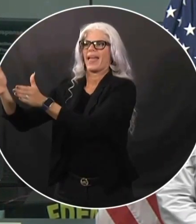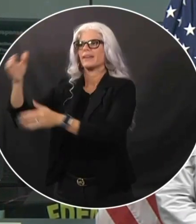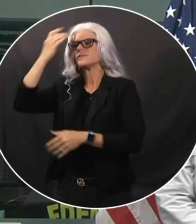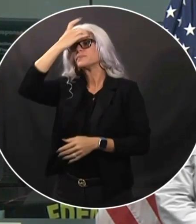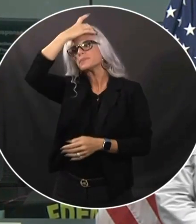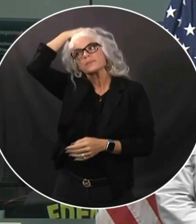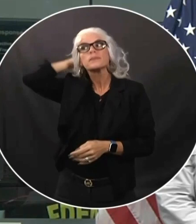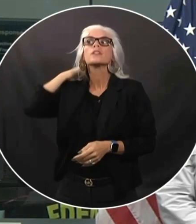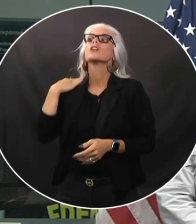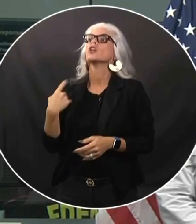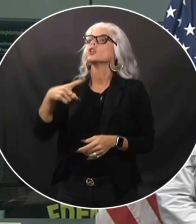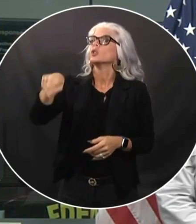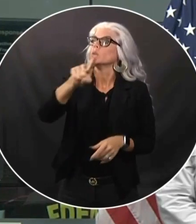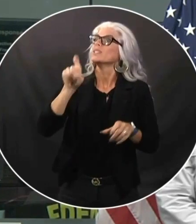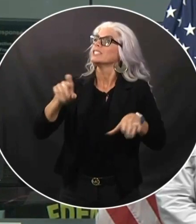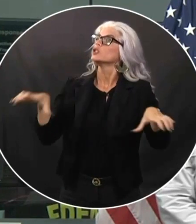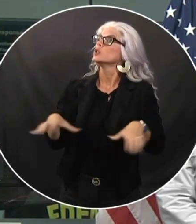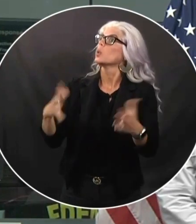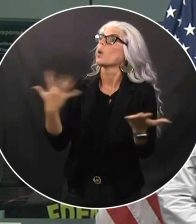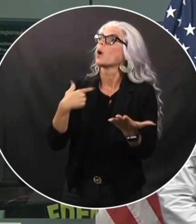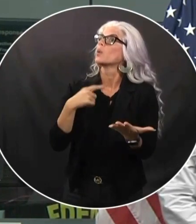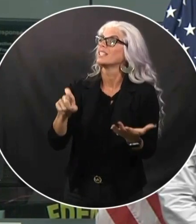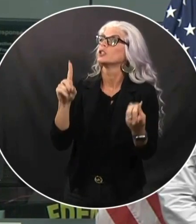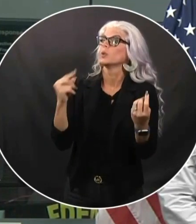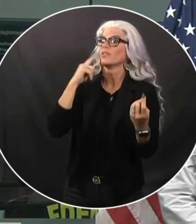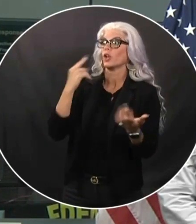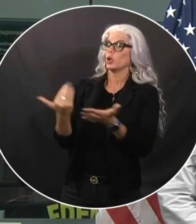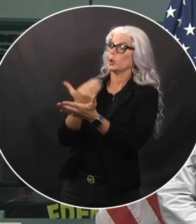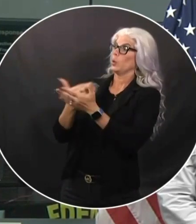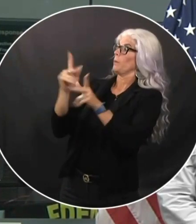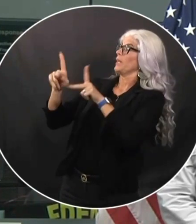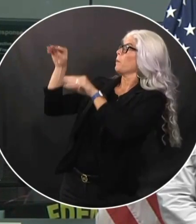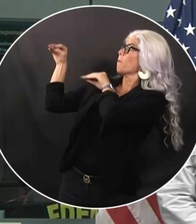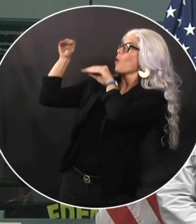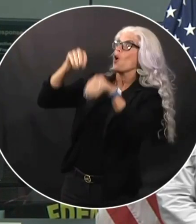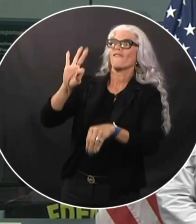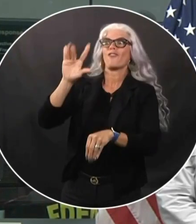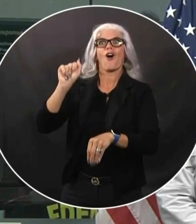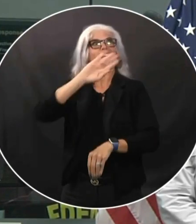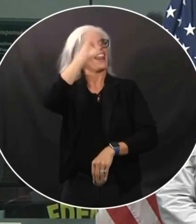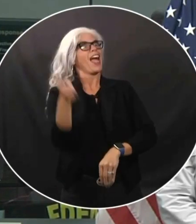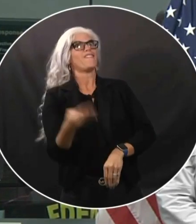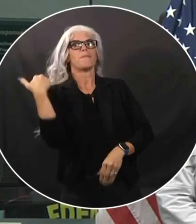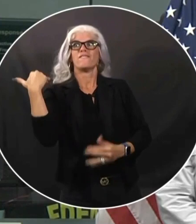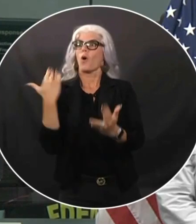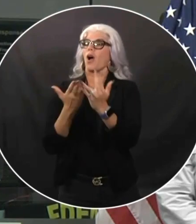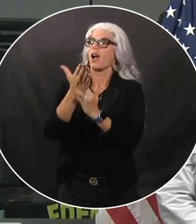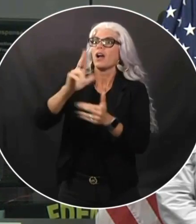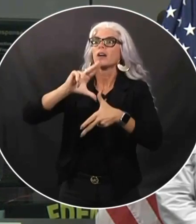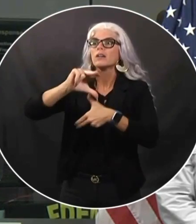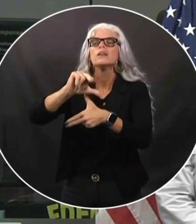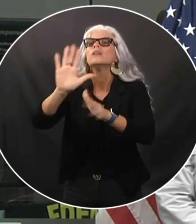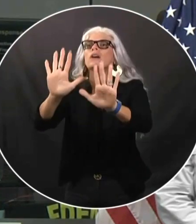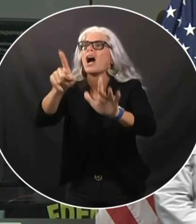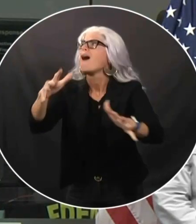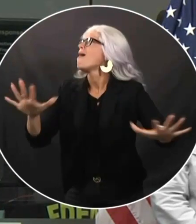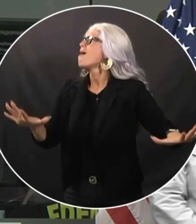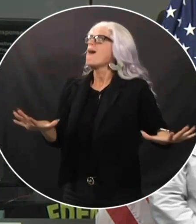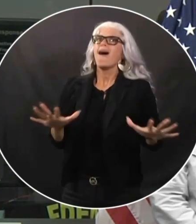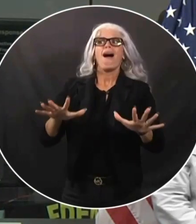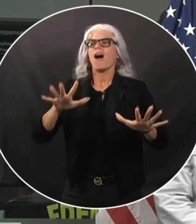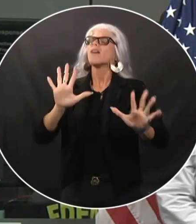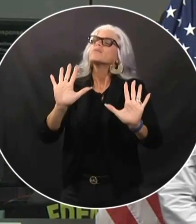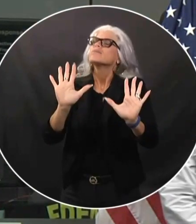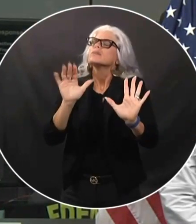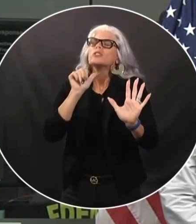you new Floridians who haven't been through one of these before, just understand, just remain calm. There's no need to panic. Listen to the